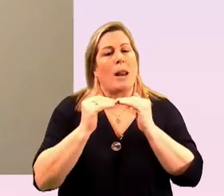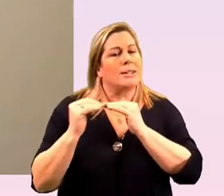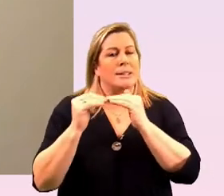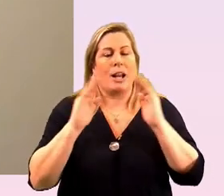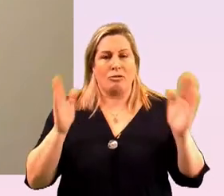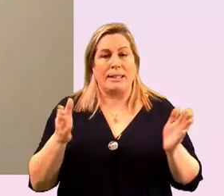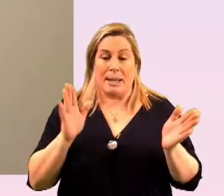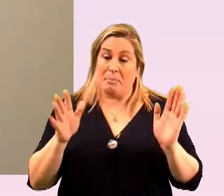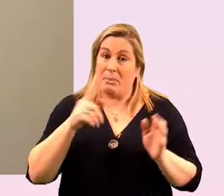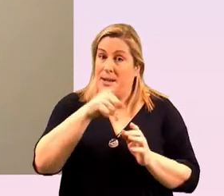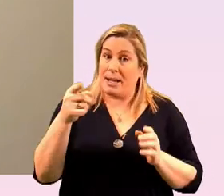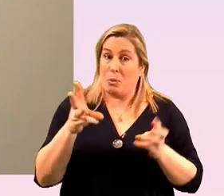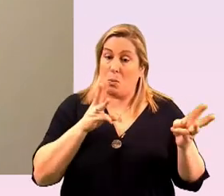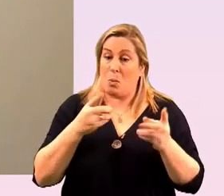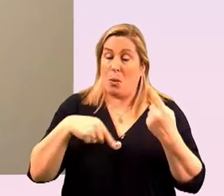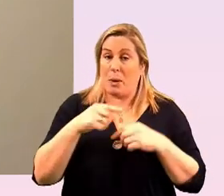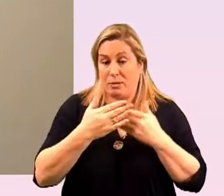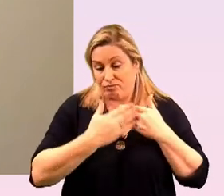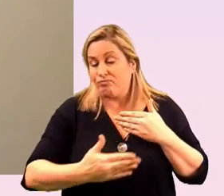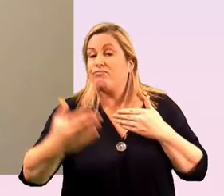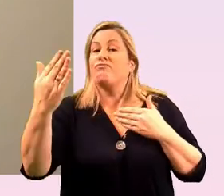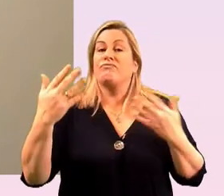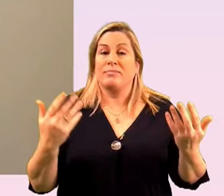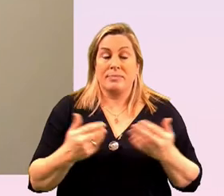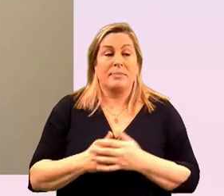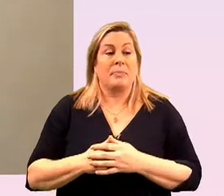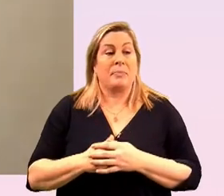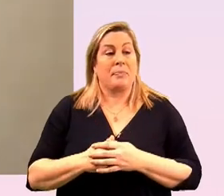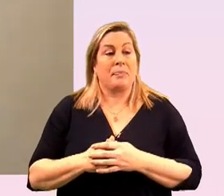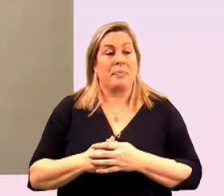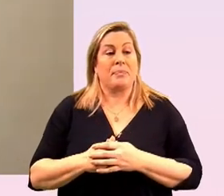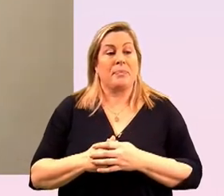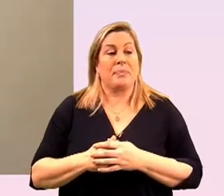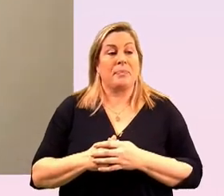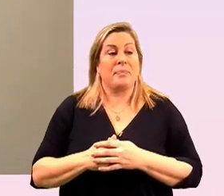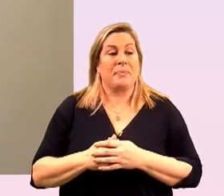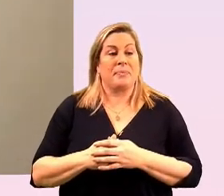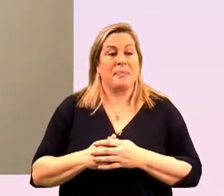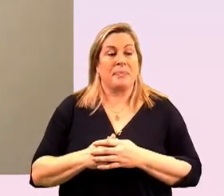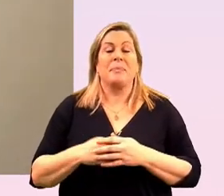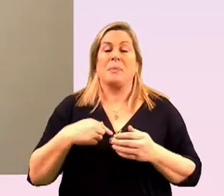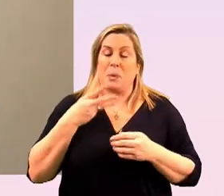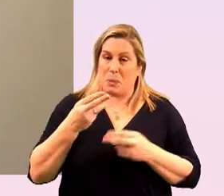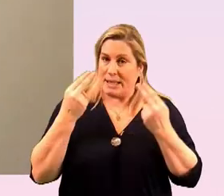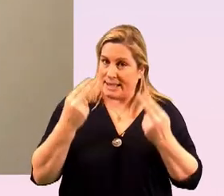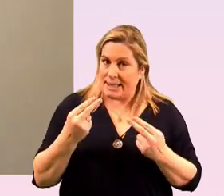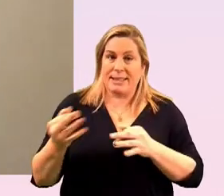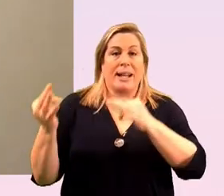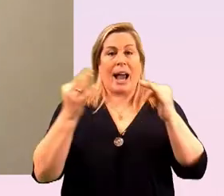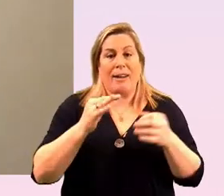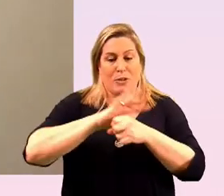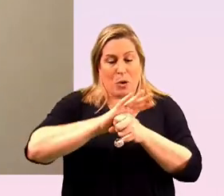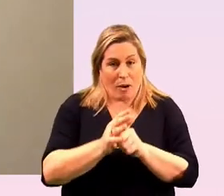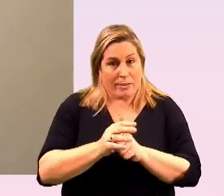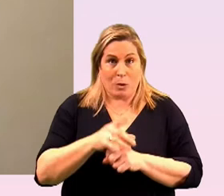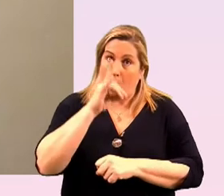work with us and in the relationship with and um we'll need it post-covid let's hope we